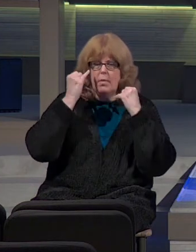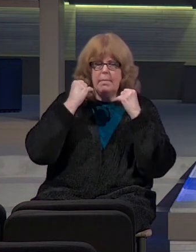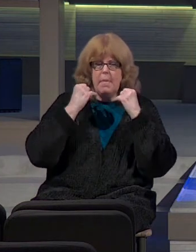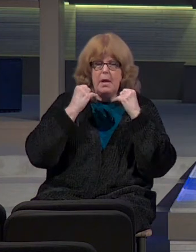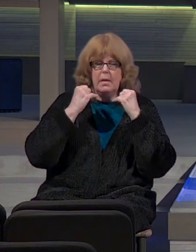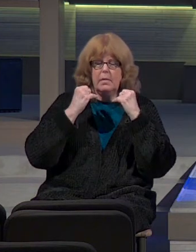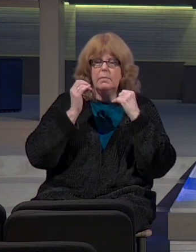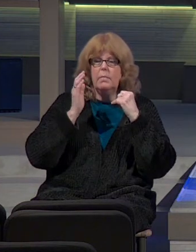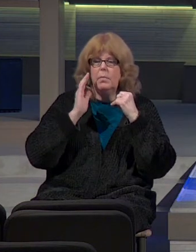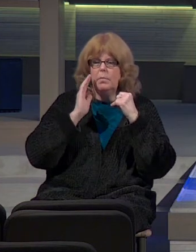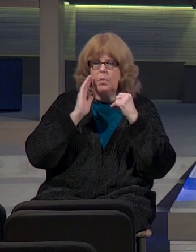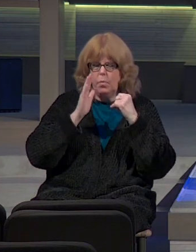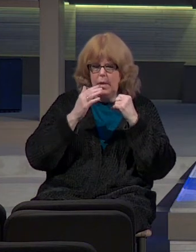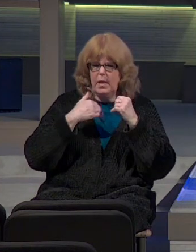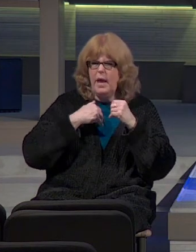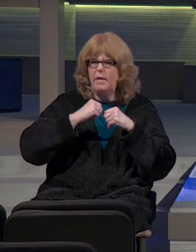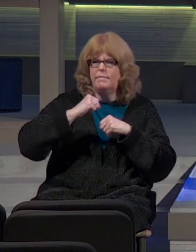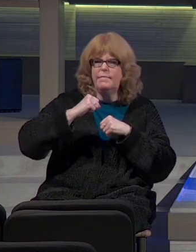there is going to be opposition.